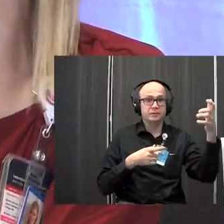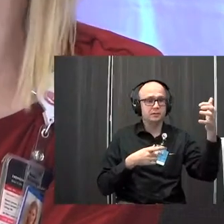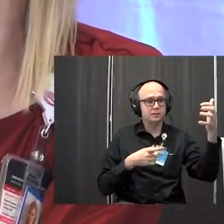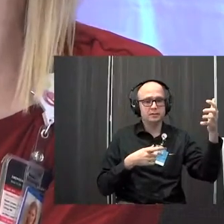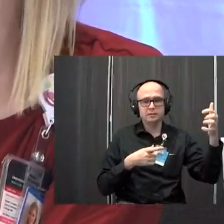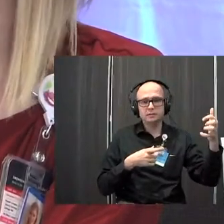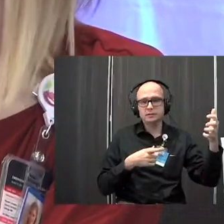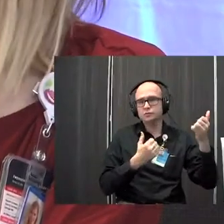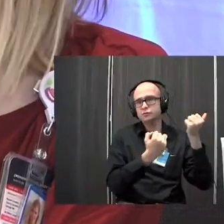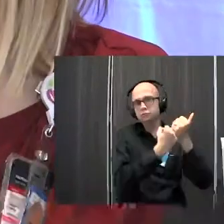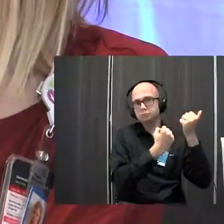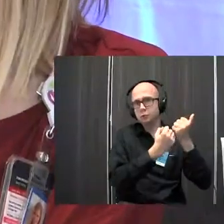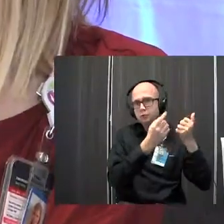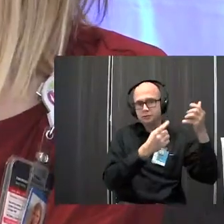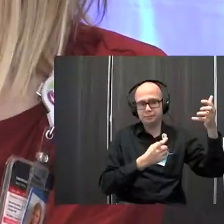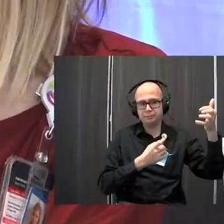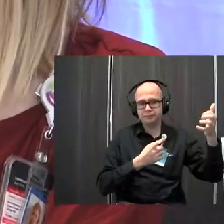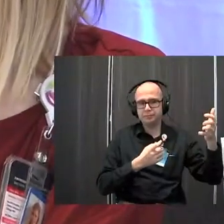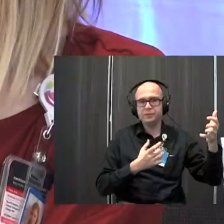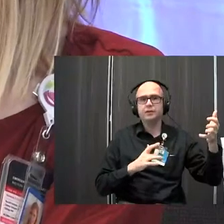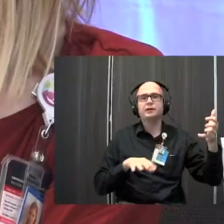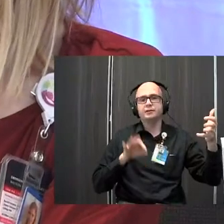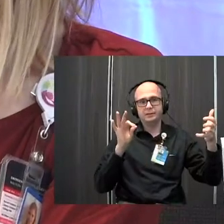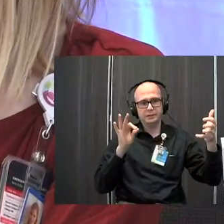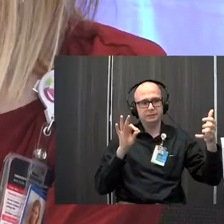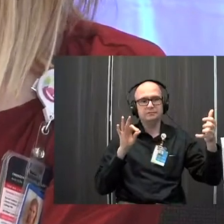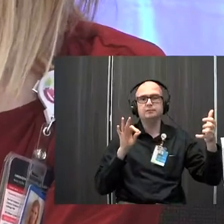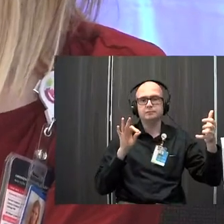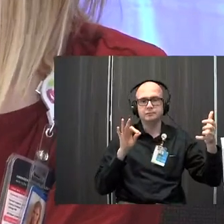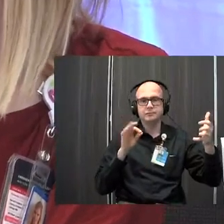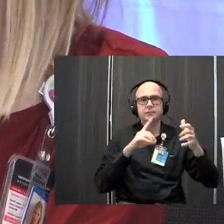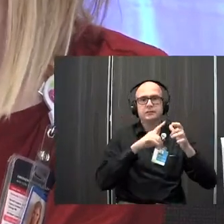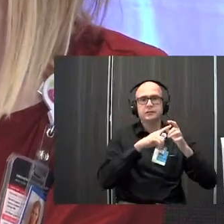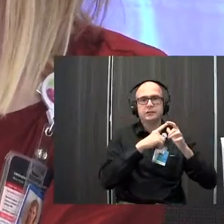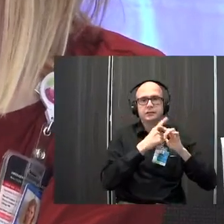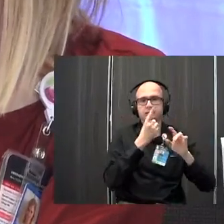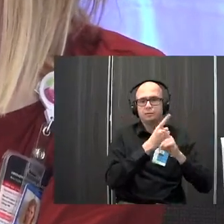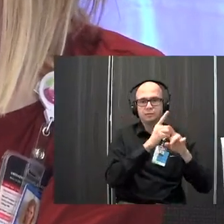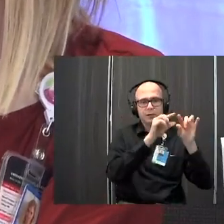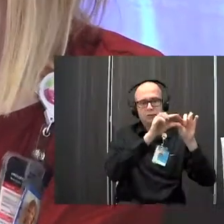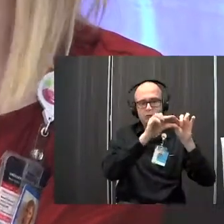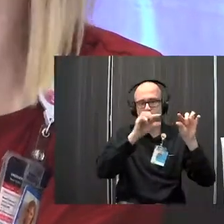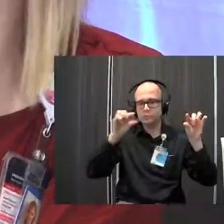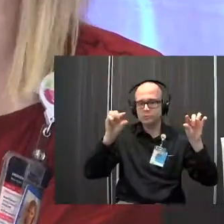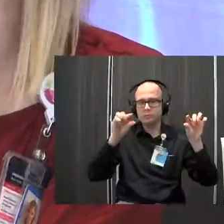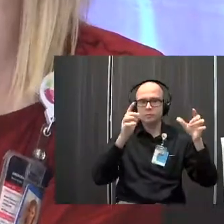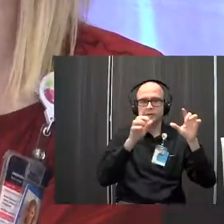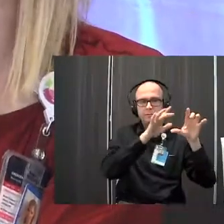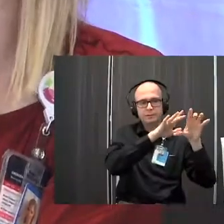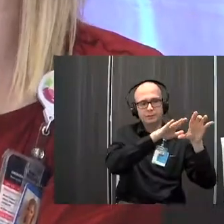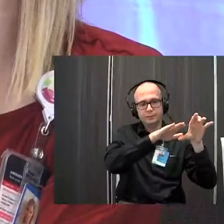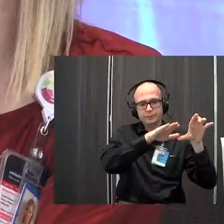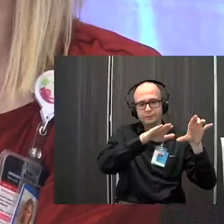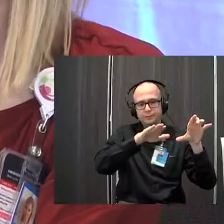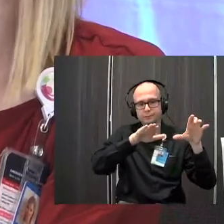supports here to find the correct placement and then the correct row and then they might they might